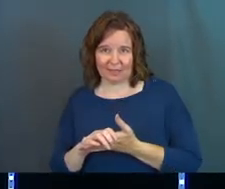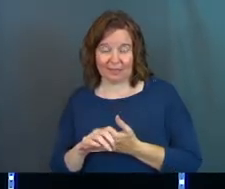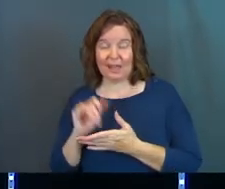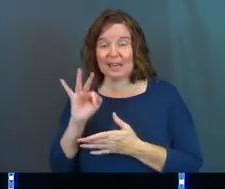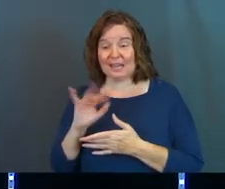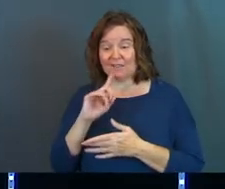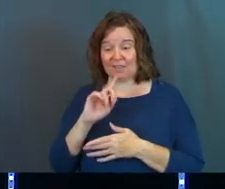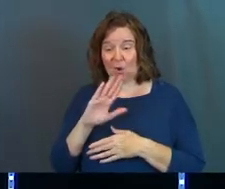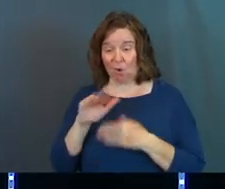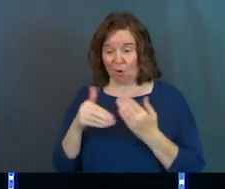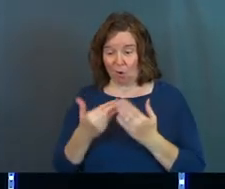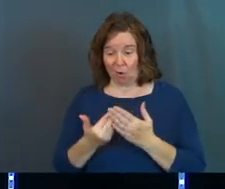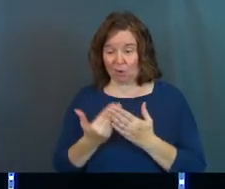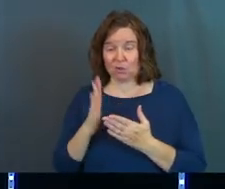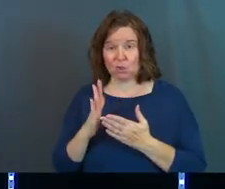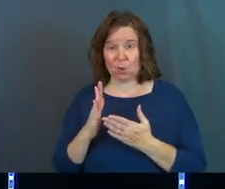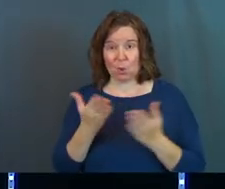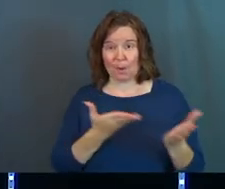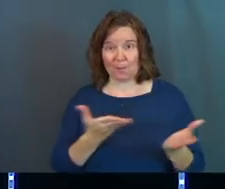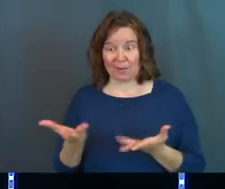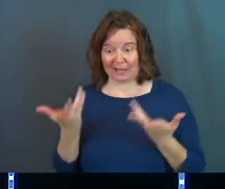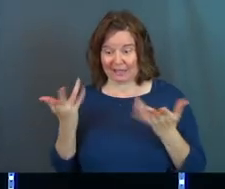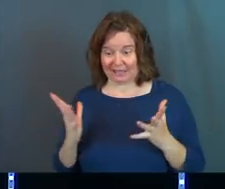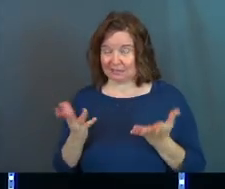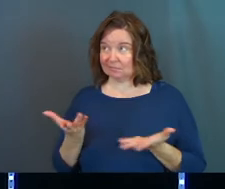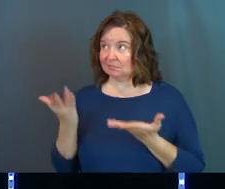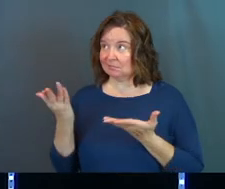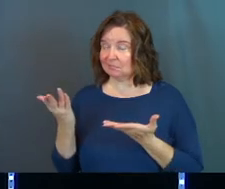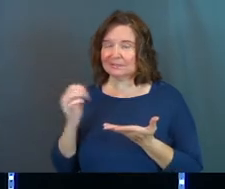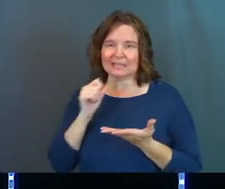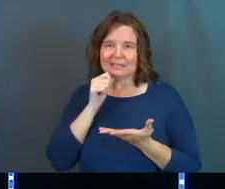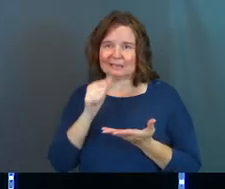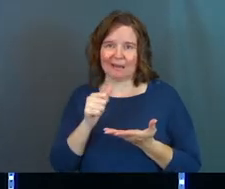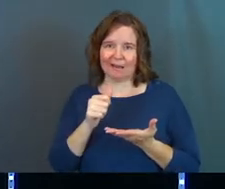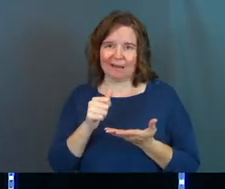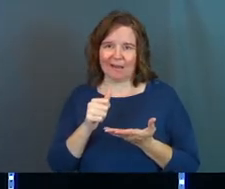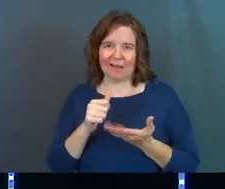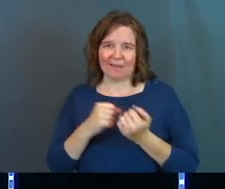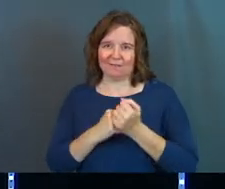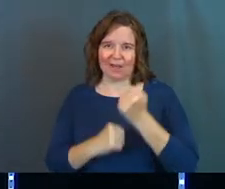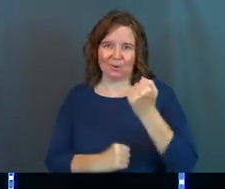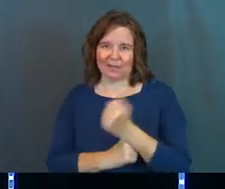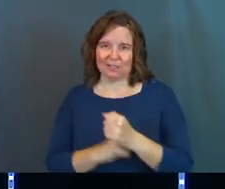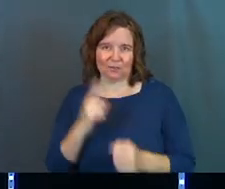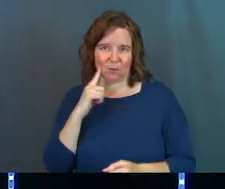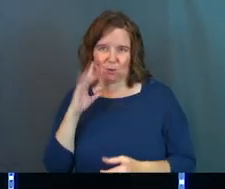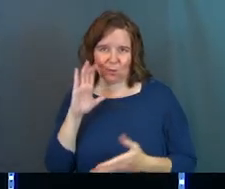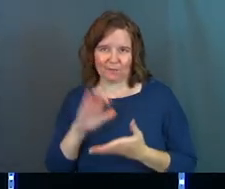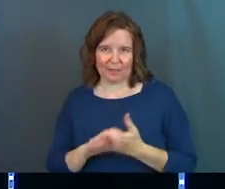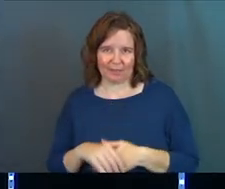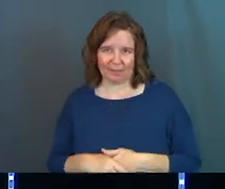And if these are all you're bringing to God, those are not foundations for your faith.